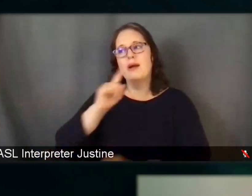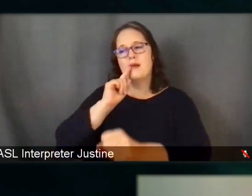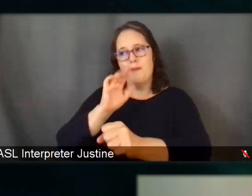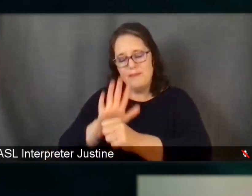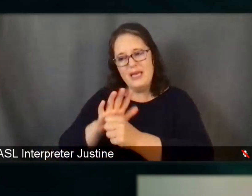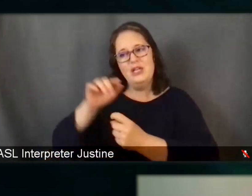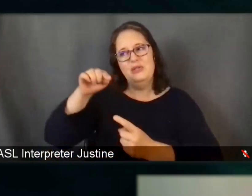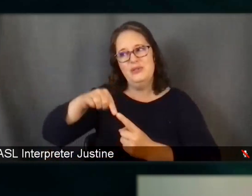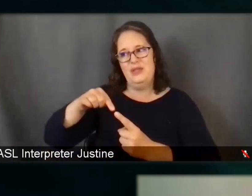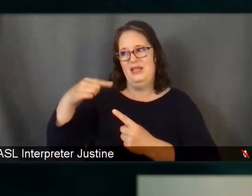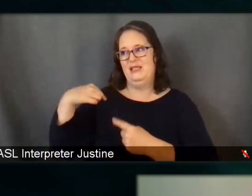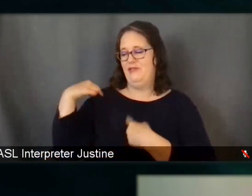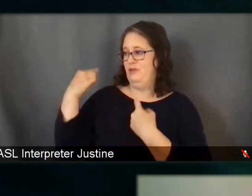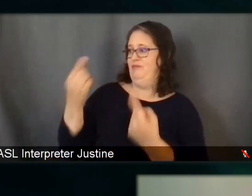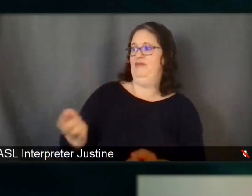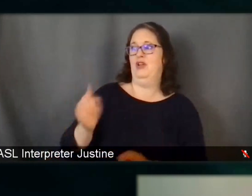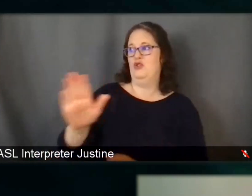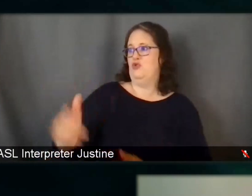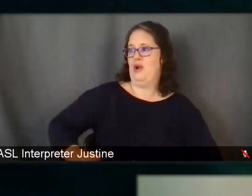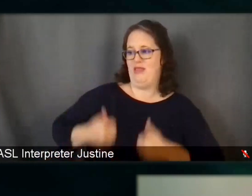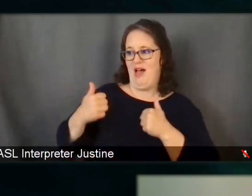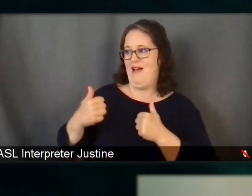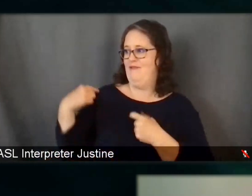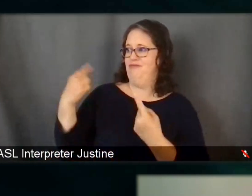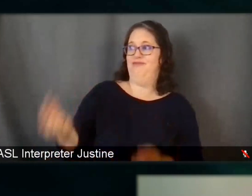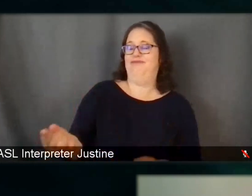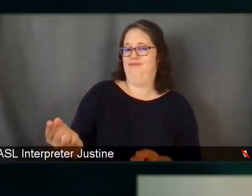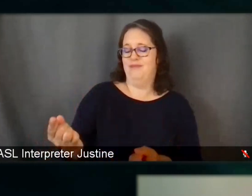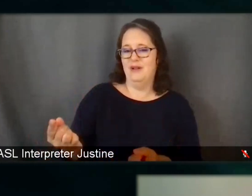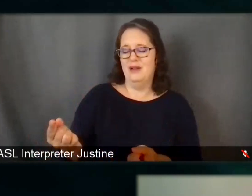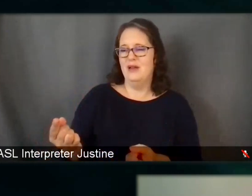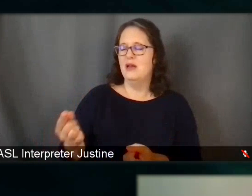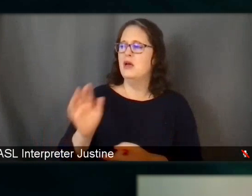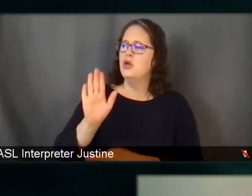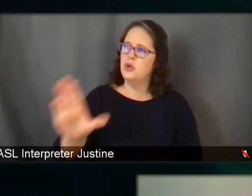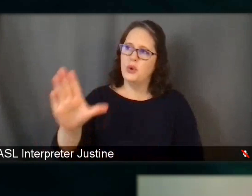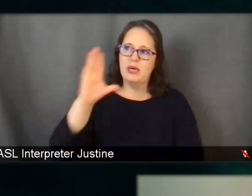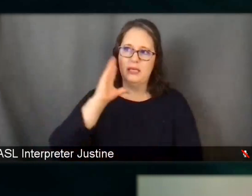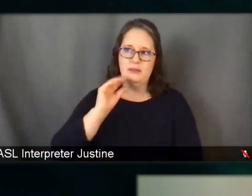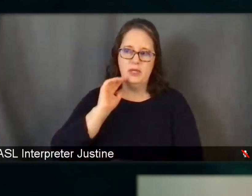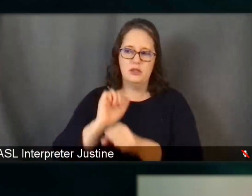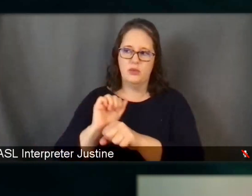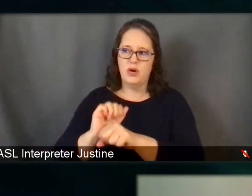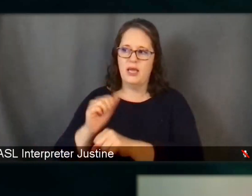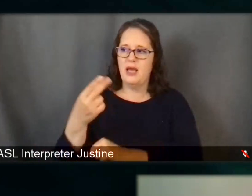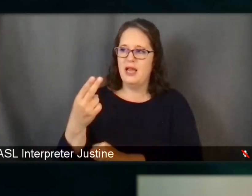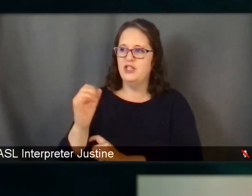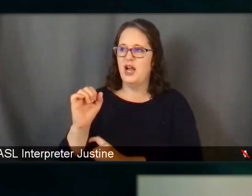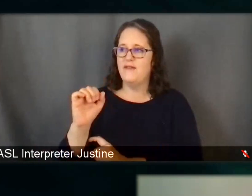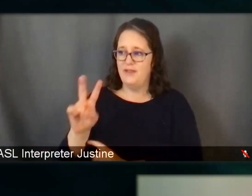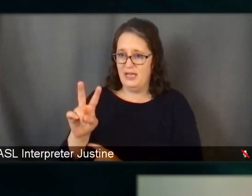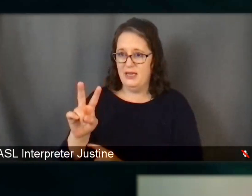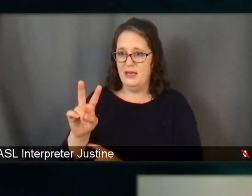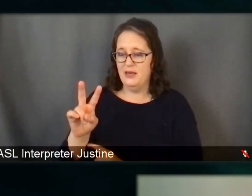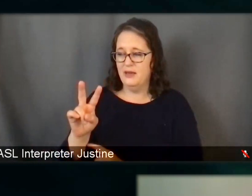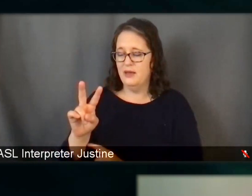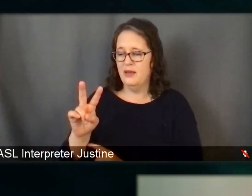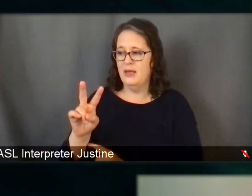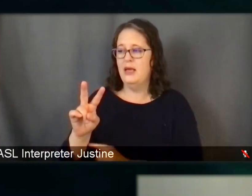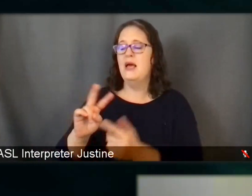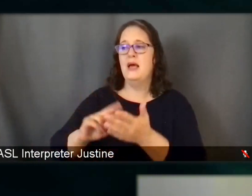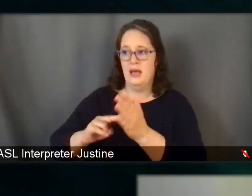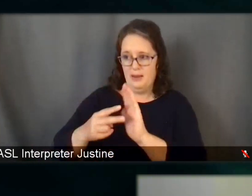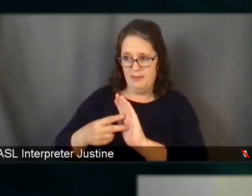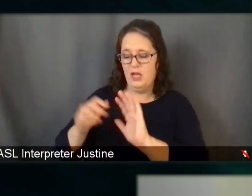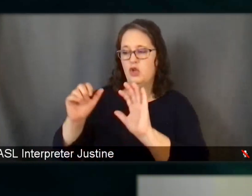was the experience that you had in the HIV, uh, vaccine world, uh, that allowed you to be able to